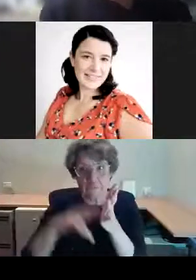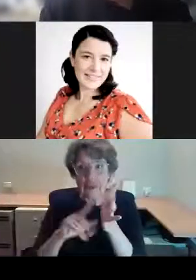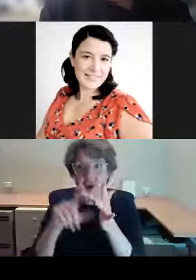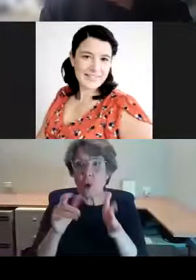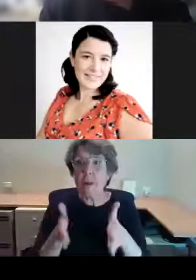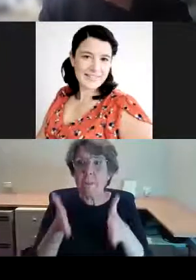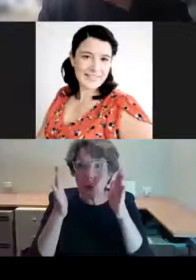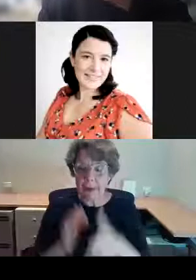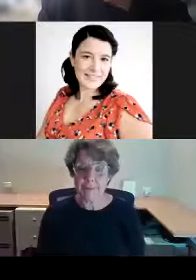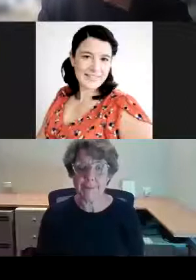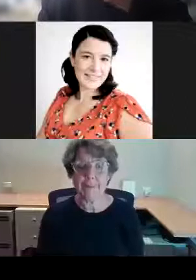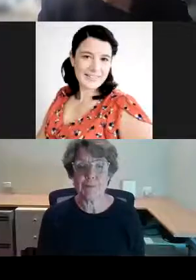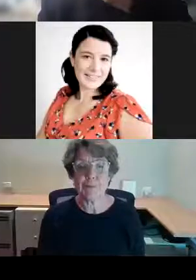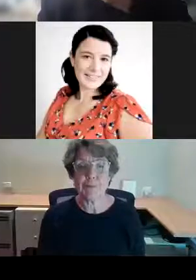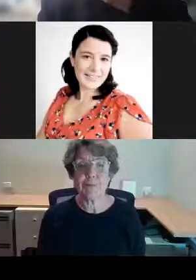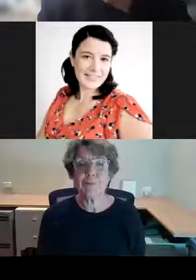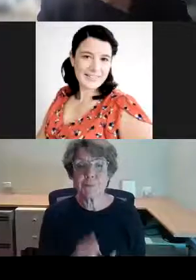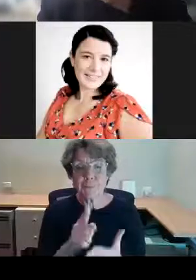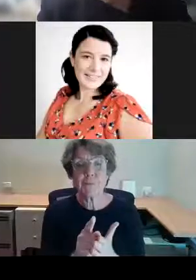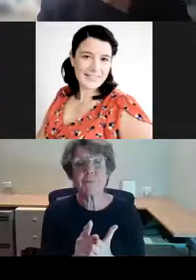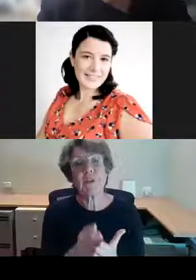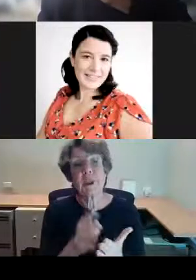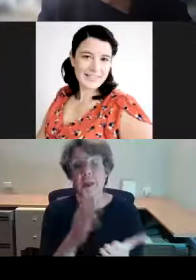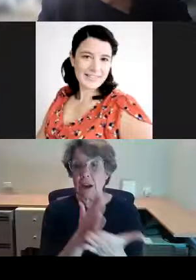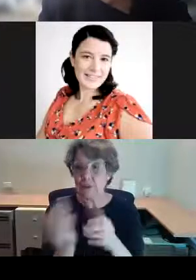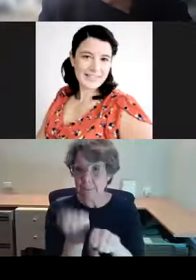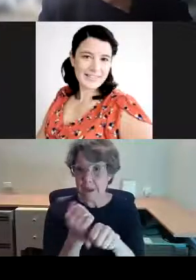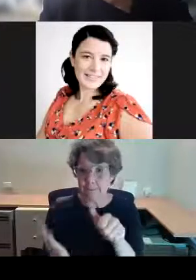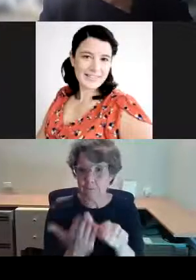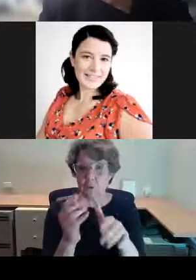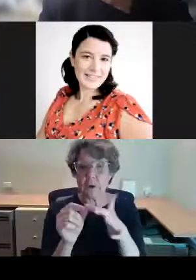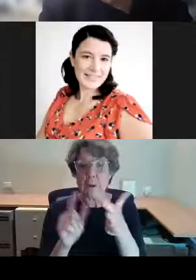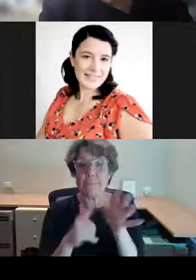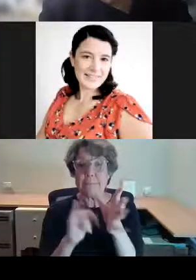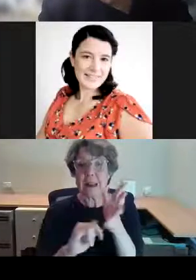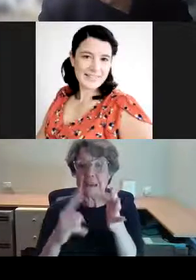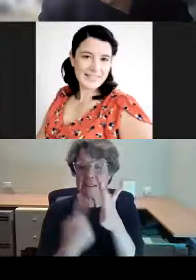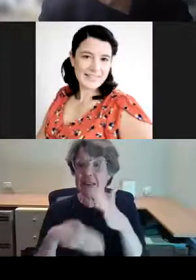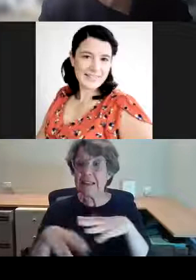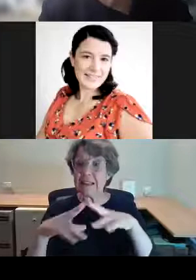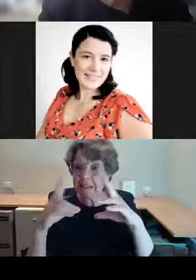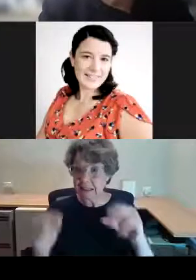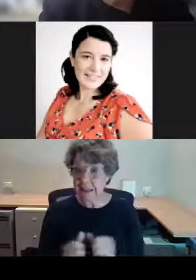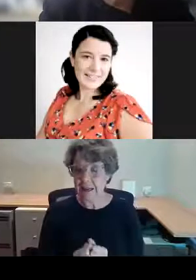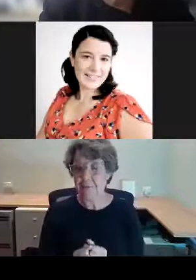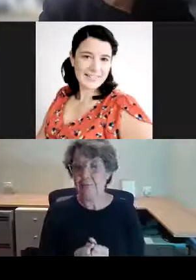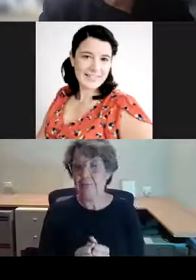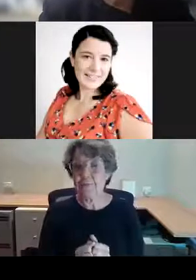The models were made in plaster here in Sydney and it's thought or claimed that they were modeled on